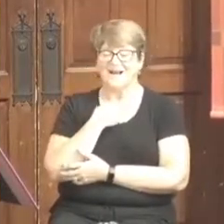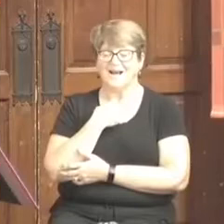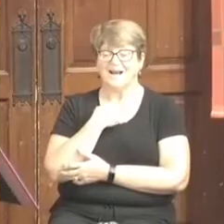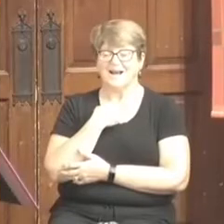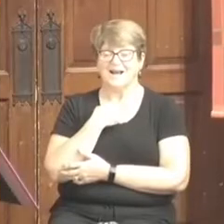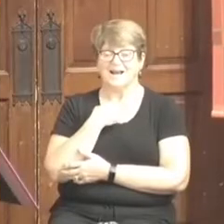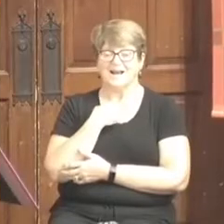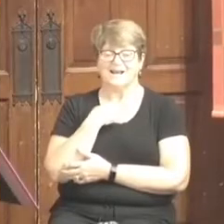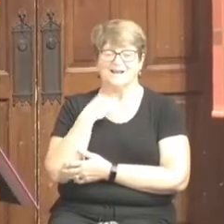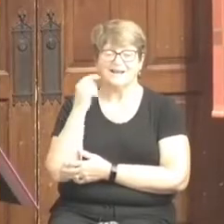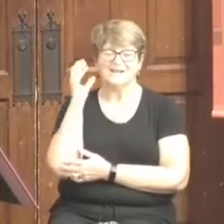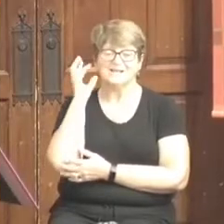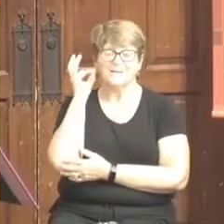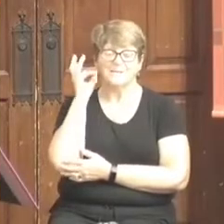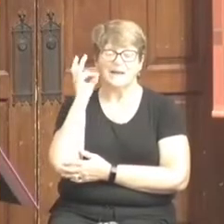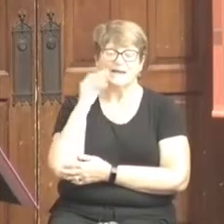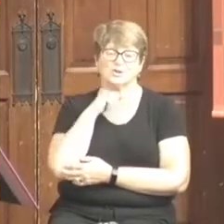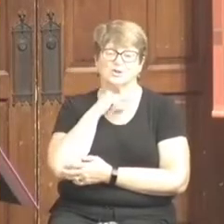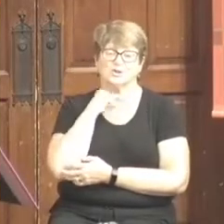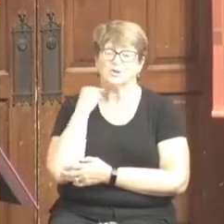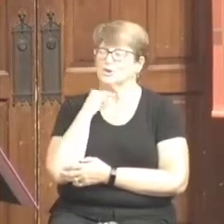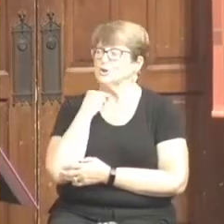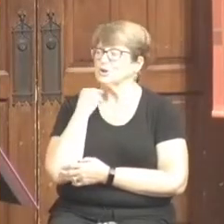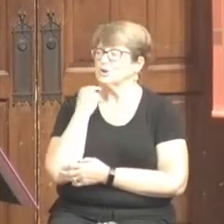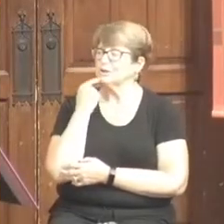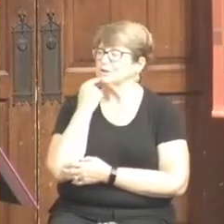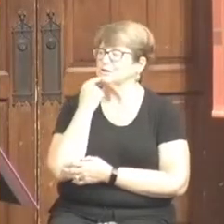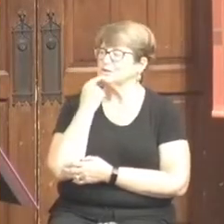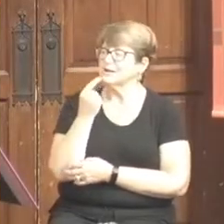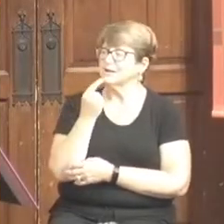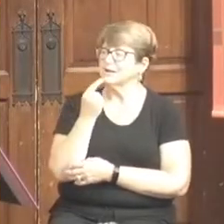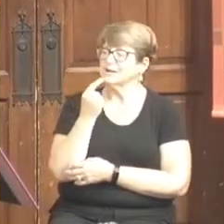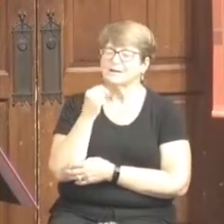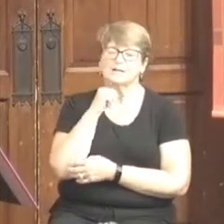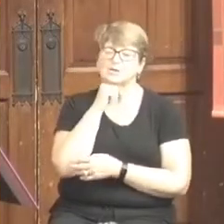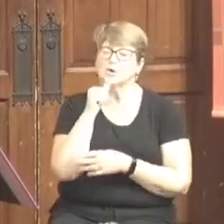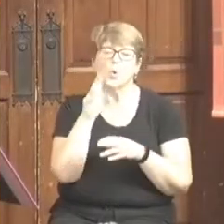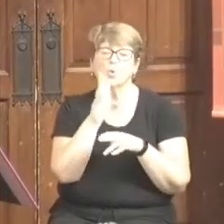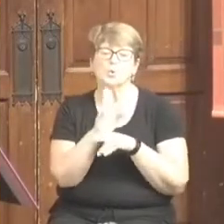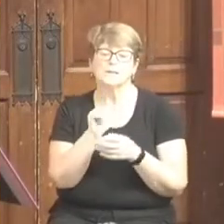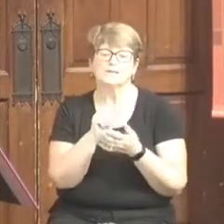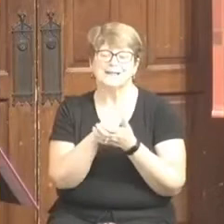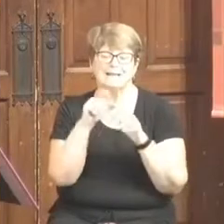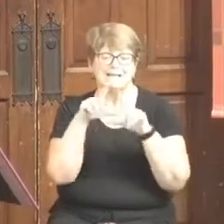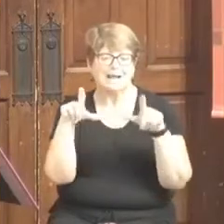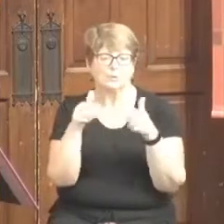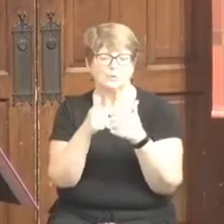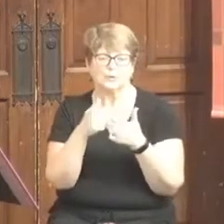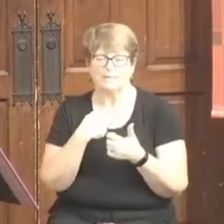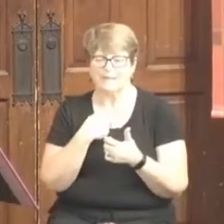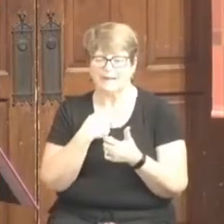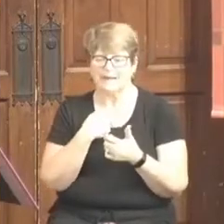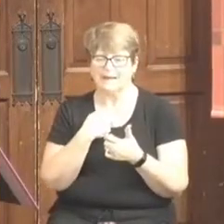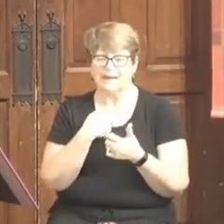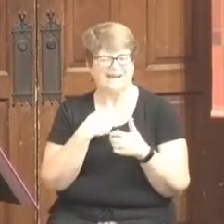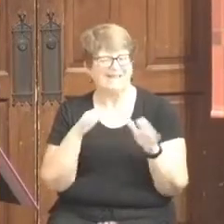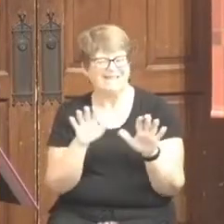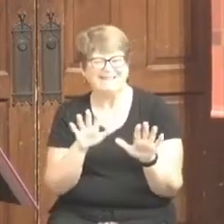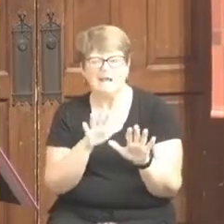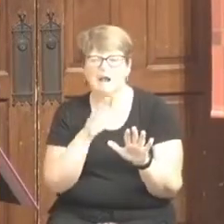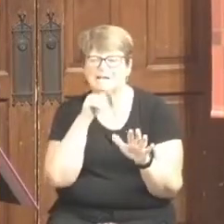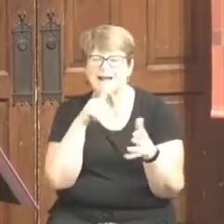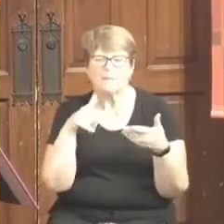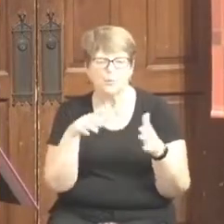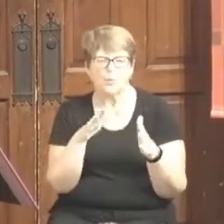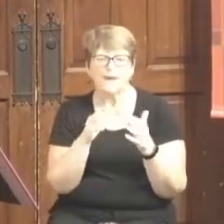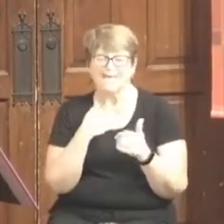gospel, would have said, oh, don't use that language around me. Wait a second. That's not the way I